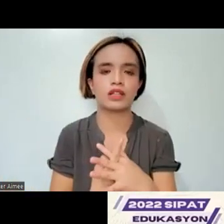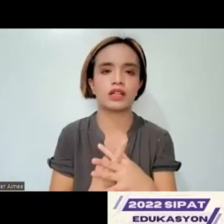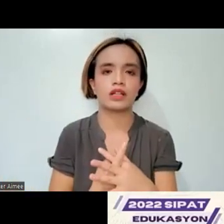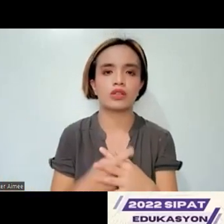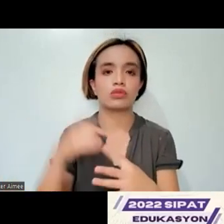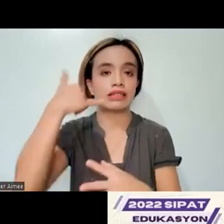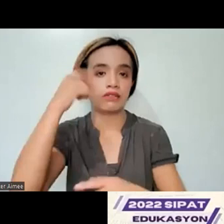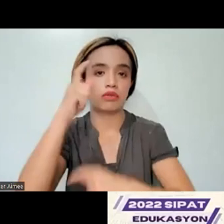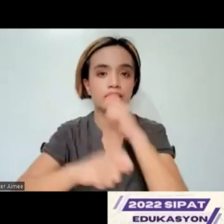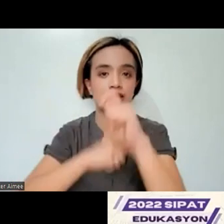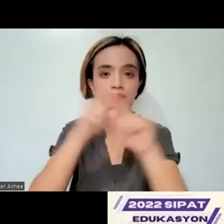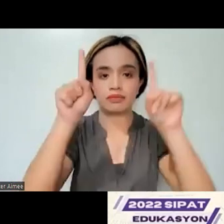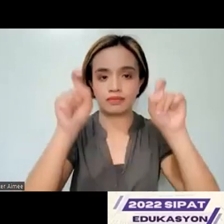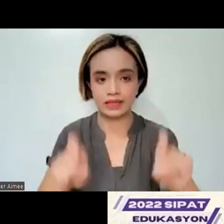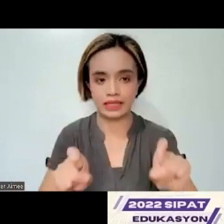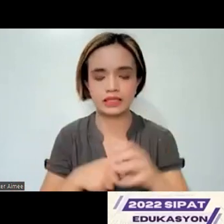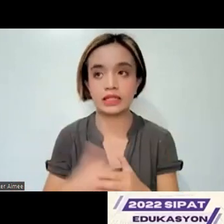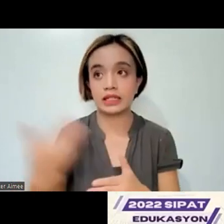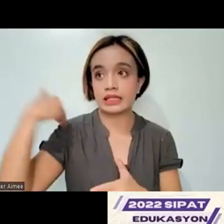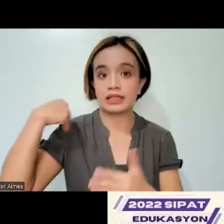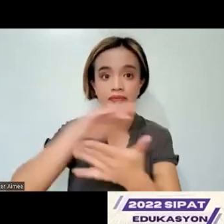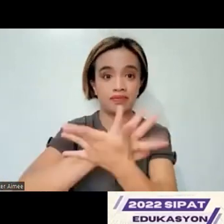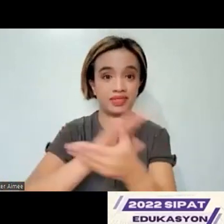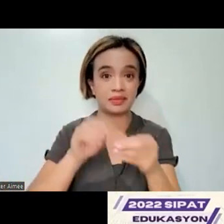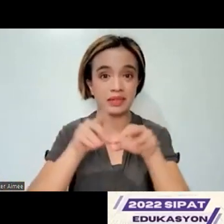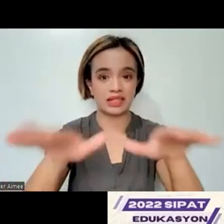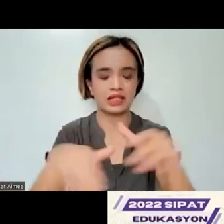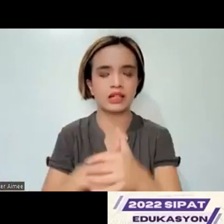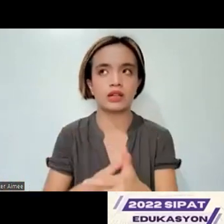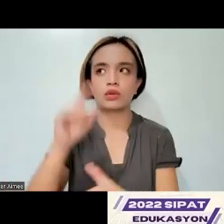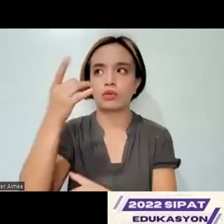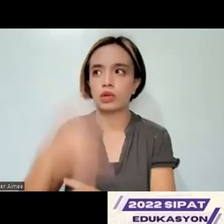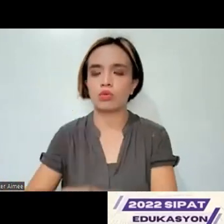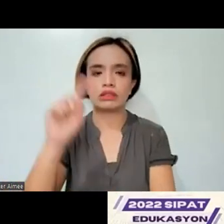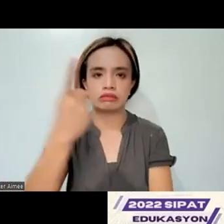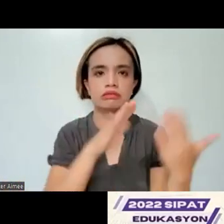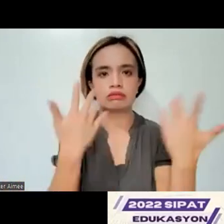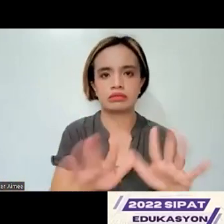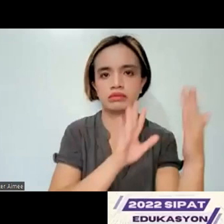test. Prior to the pandemic, we were only able to administer face-to-face.